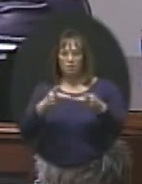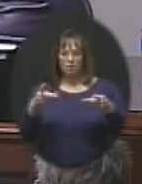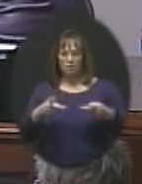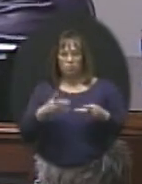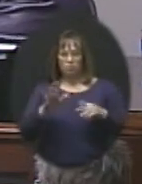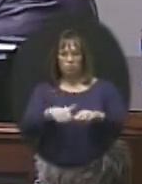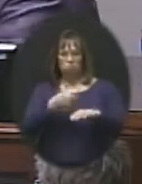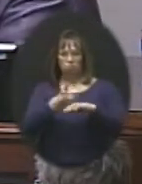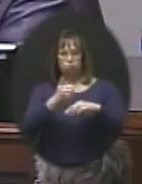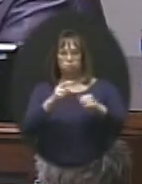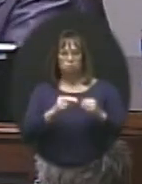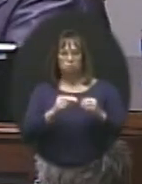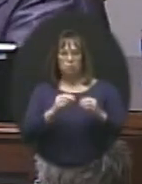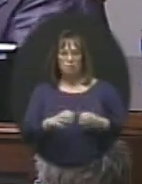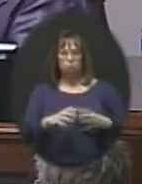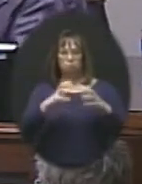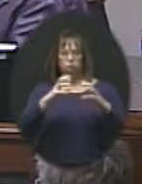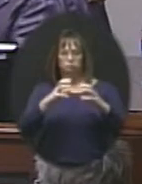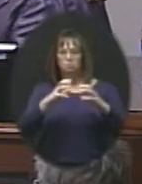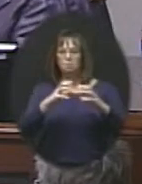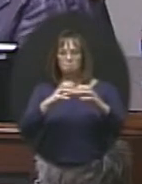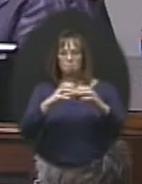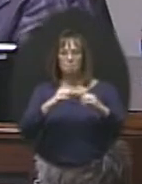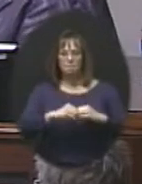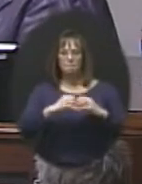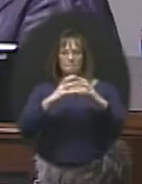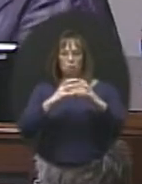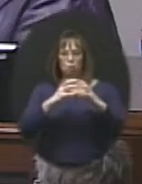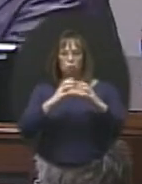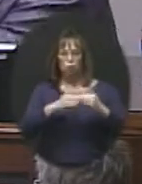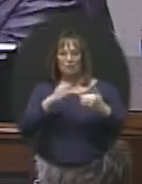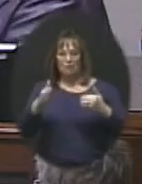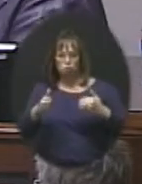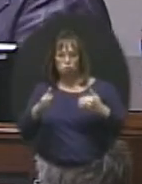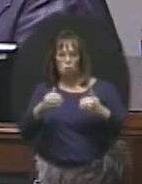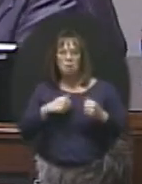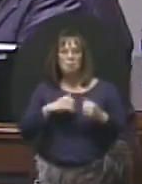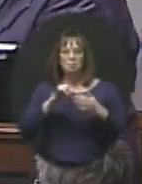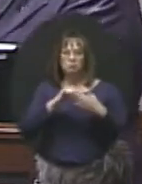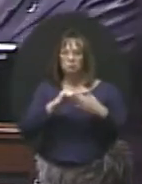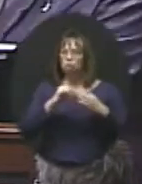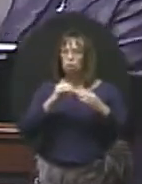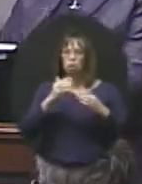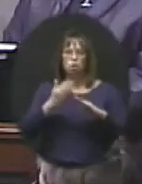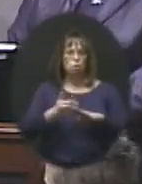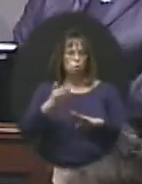is going up next door. So we're, this is a huge, huge step just to get this far.